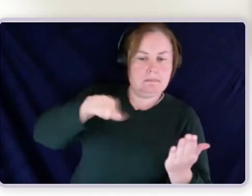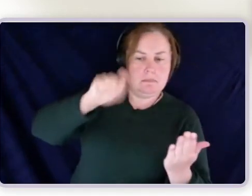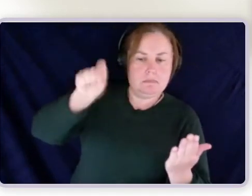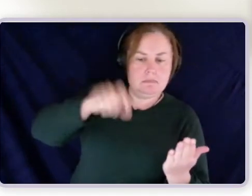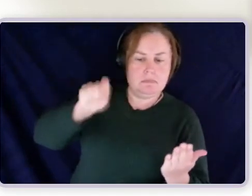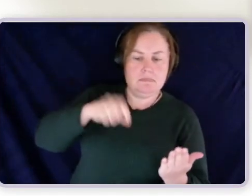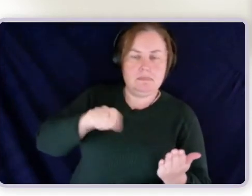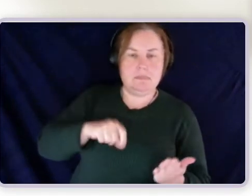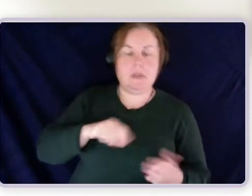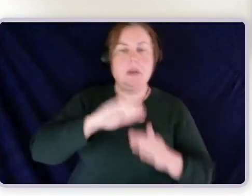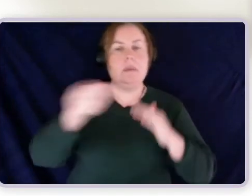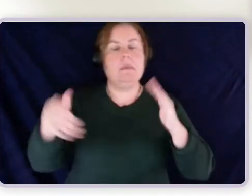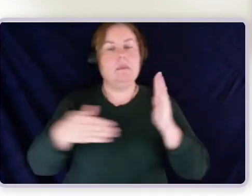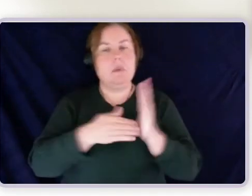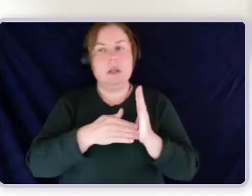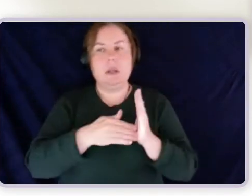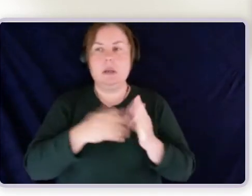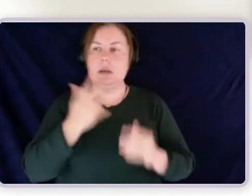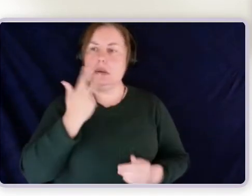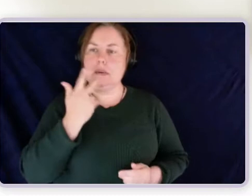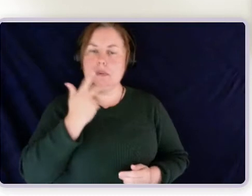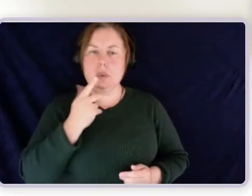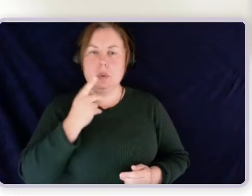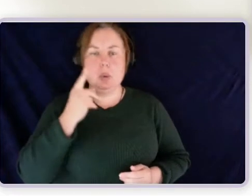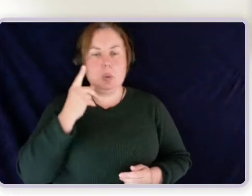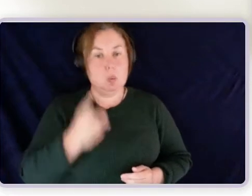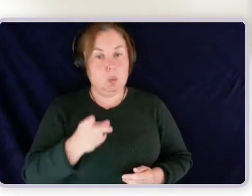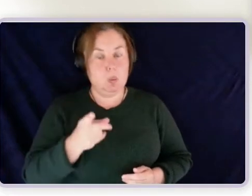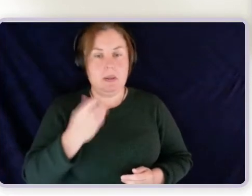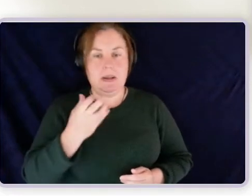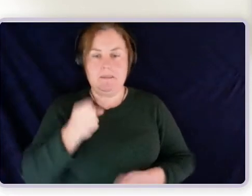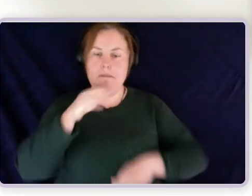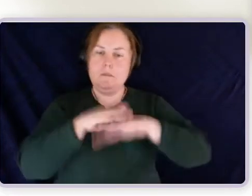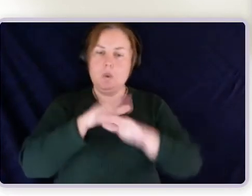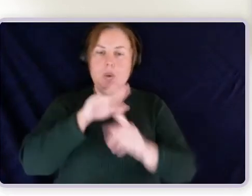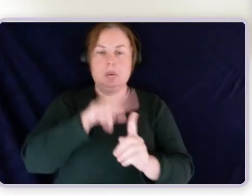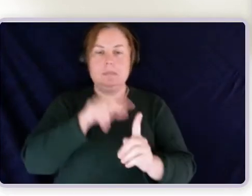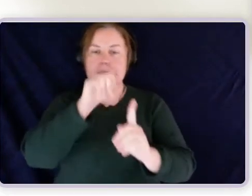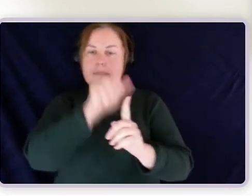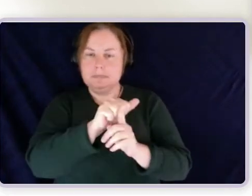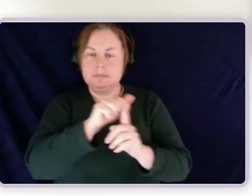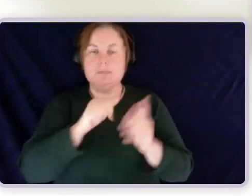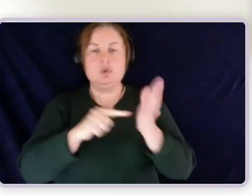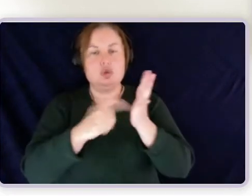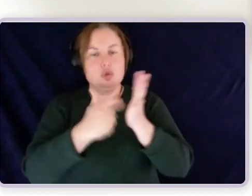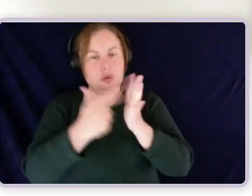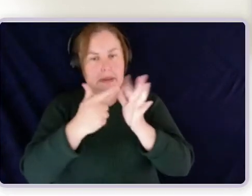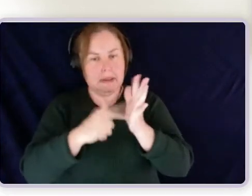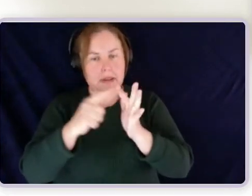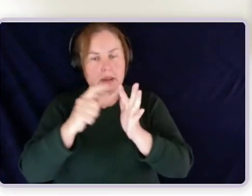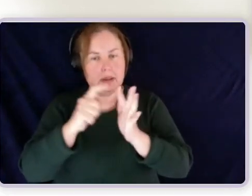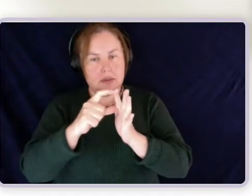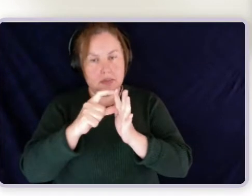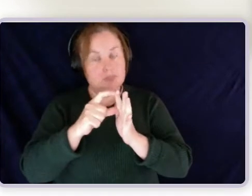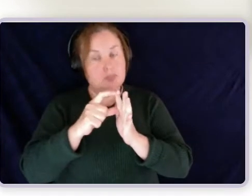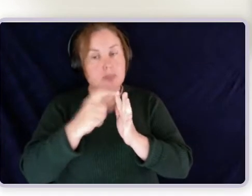Finally, if you assessed as having a fully diagnosed, treated and stabilised condition, and it is rated as 20 points